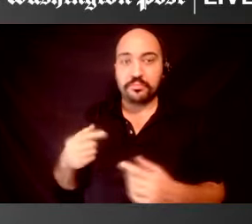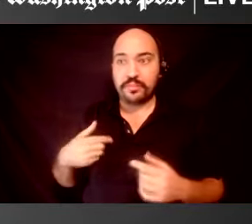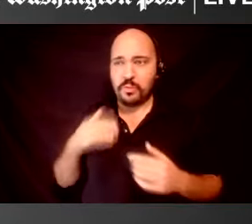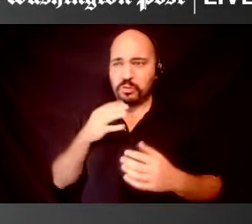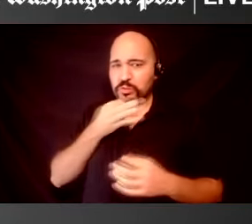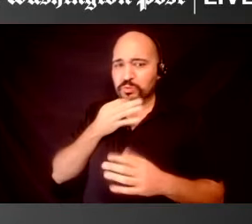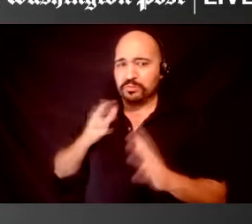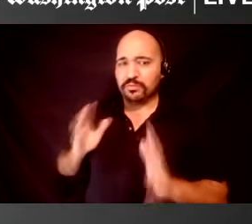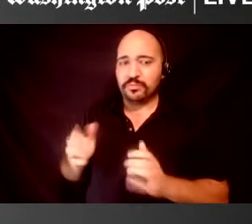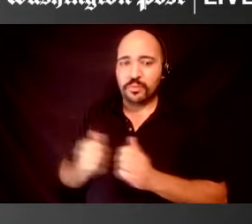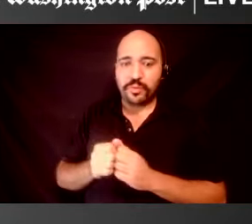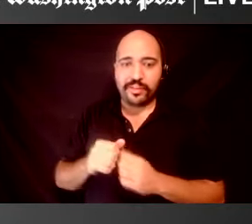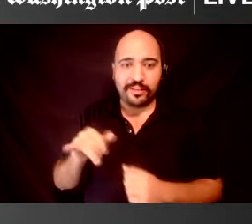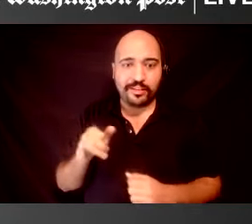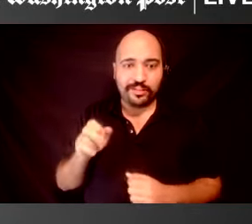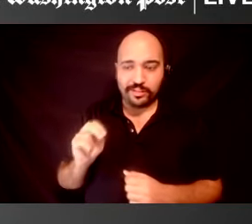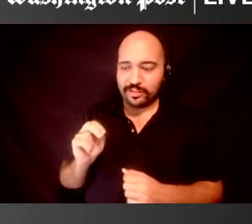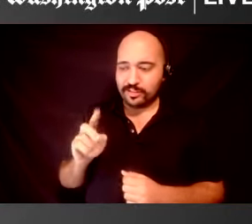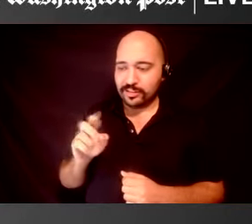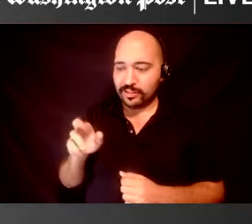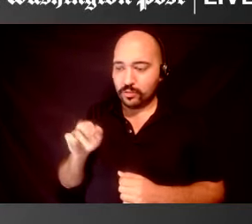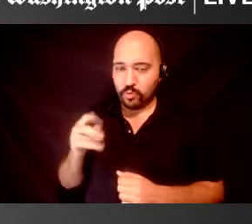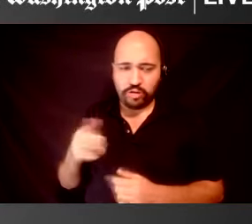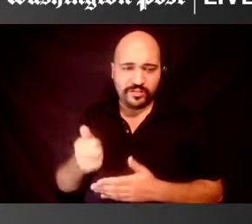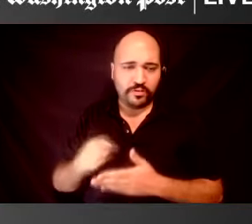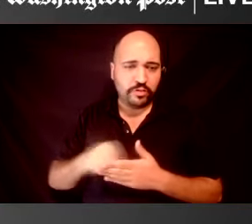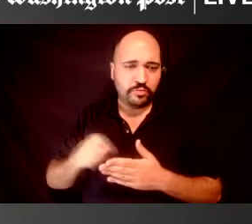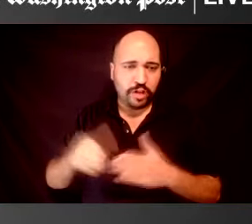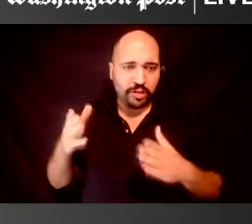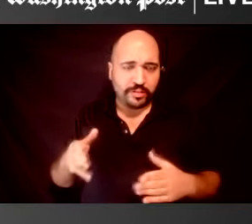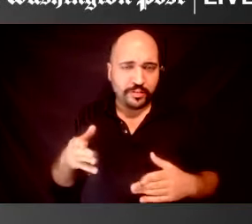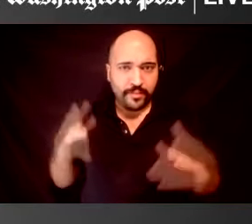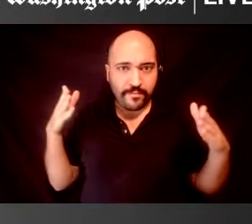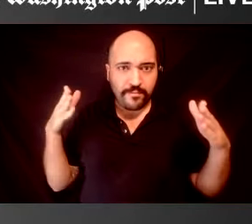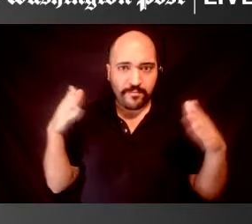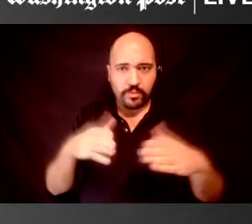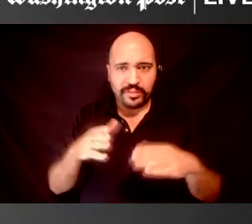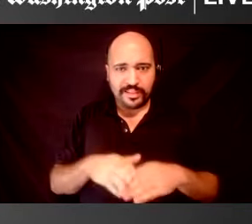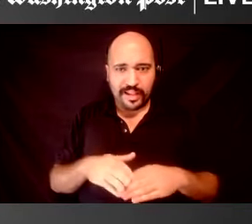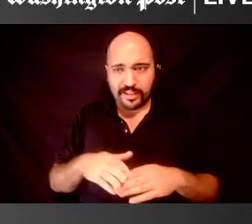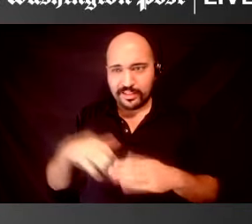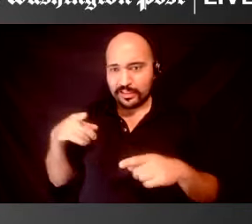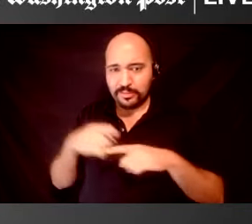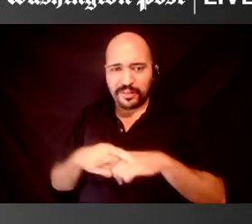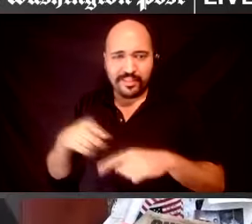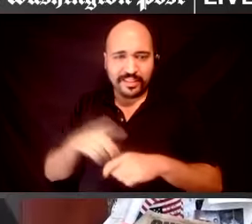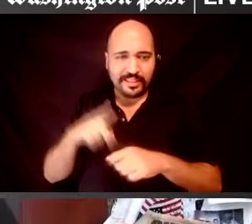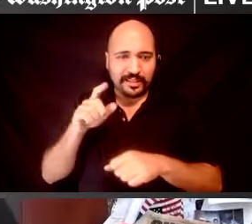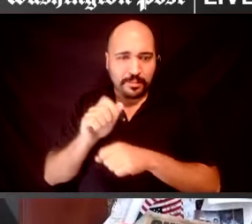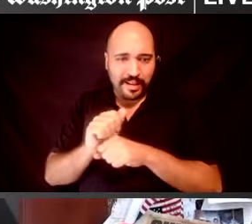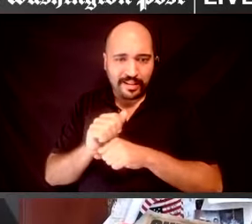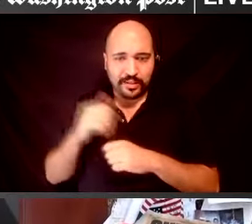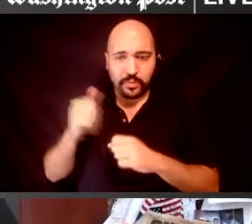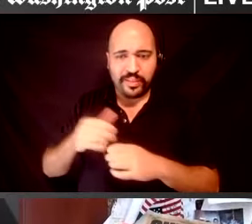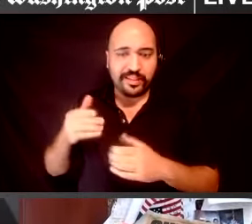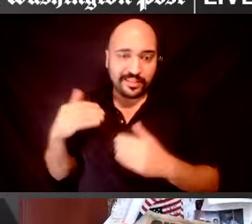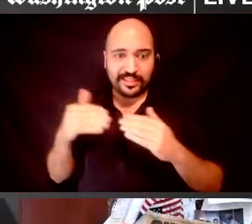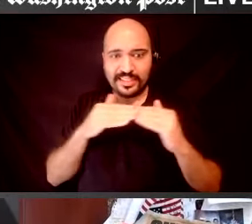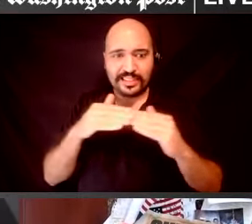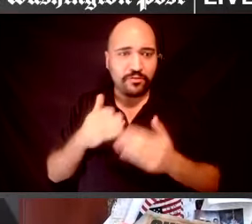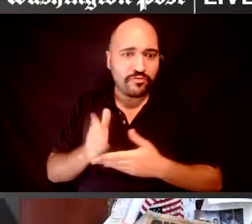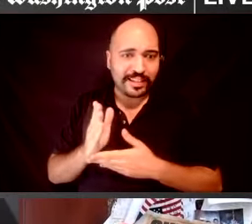journalist whose work focuses on the intersectionality of disability and other civil rights. A very warm welcome to you, Jen.